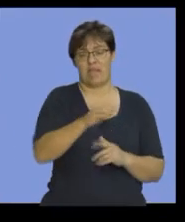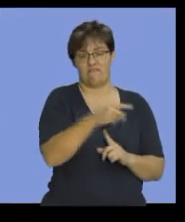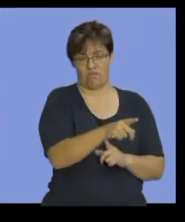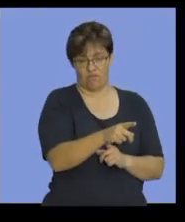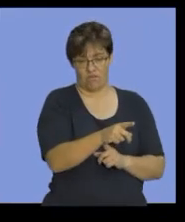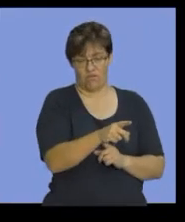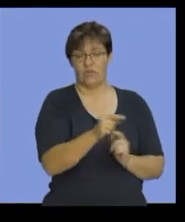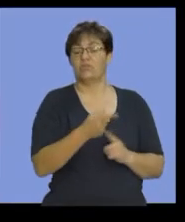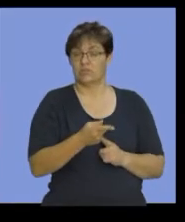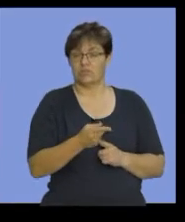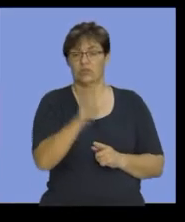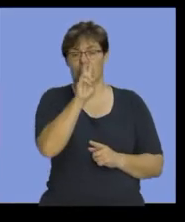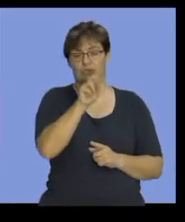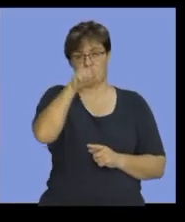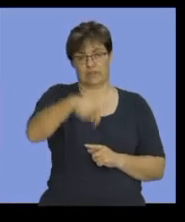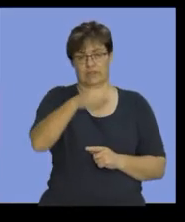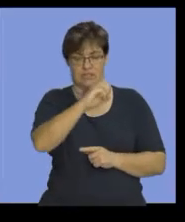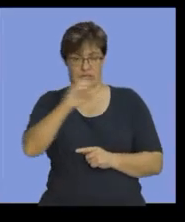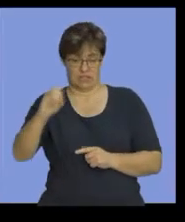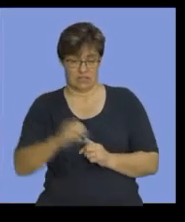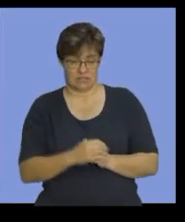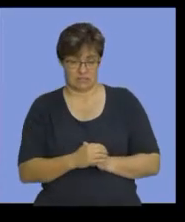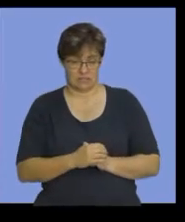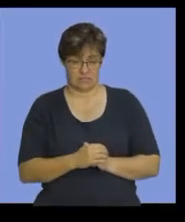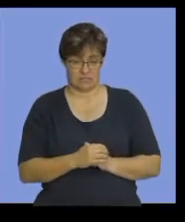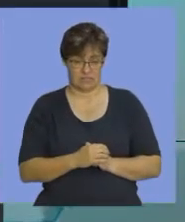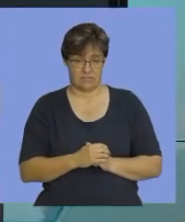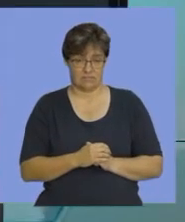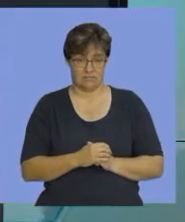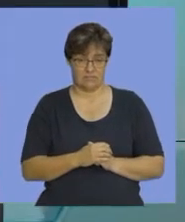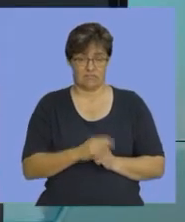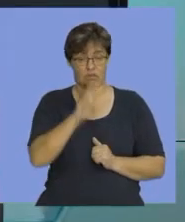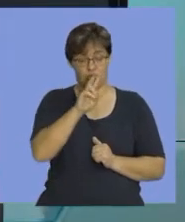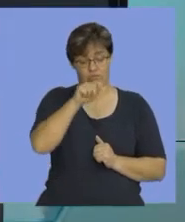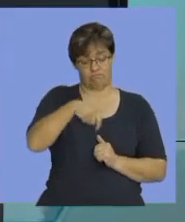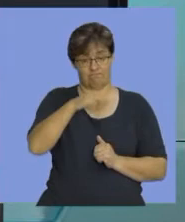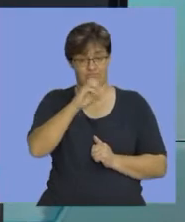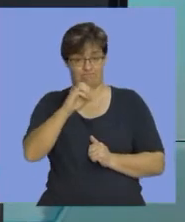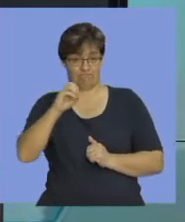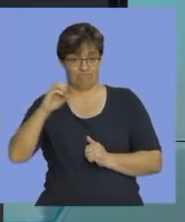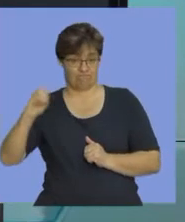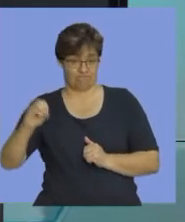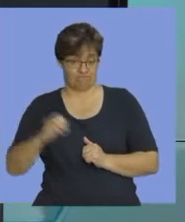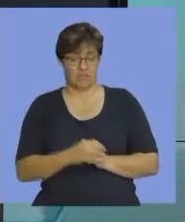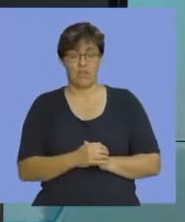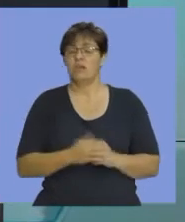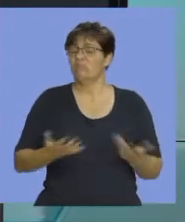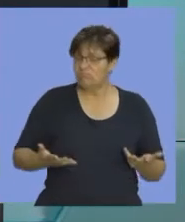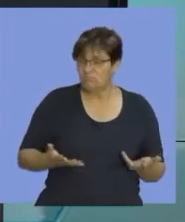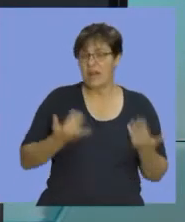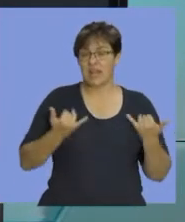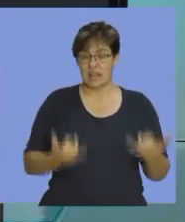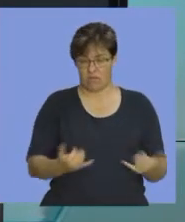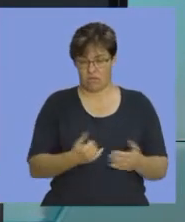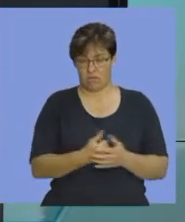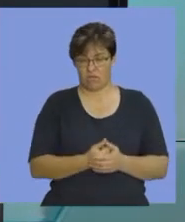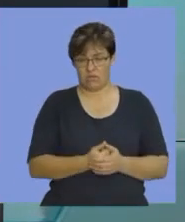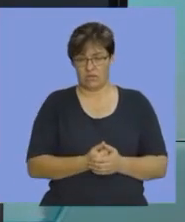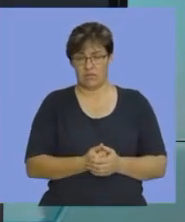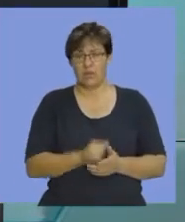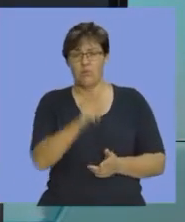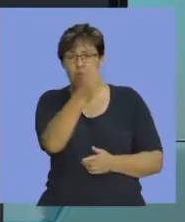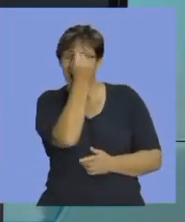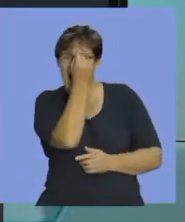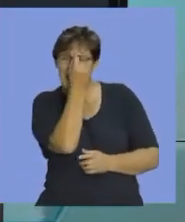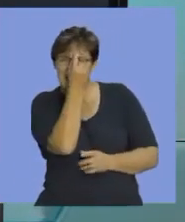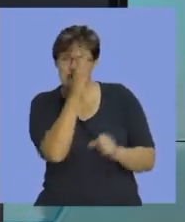and that's your 2,000 Rand. Okay, now, at this point here, it's important to